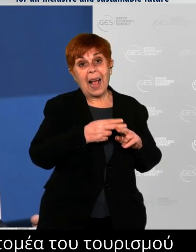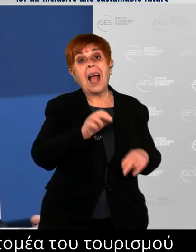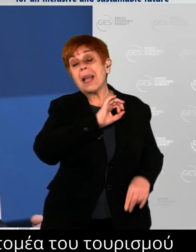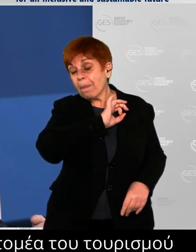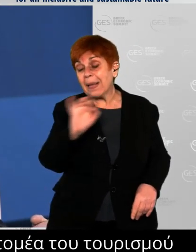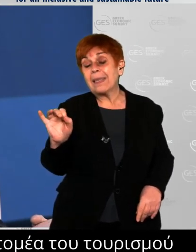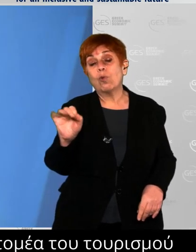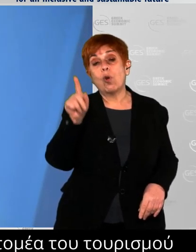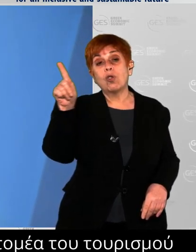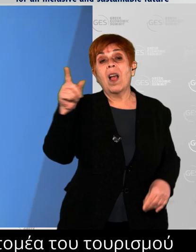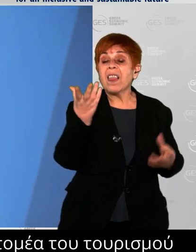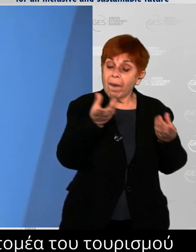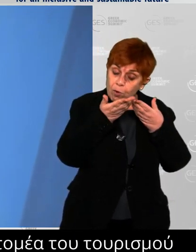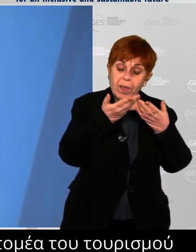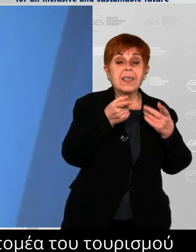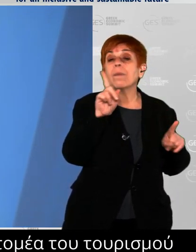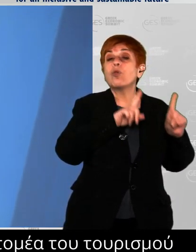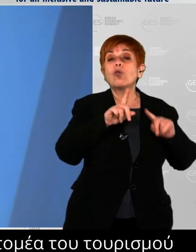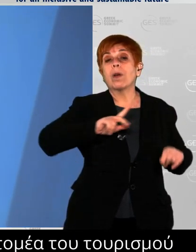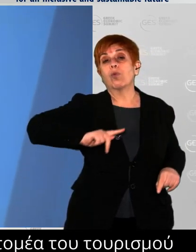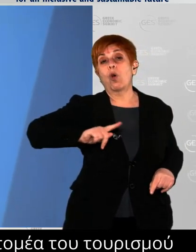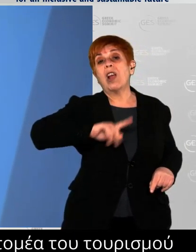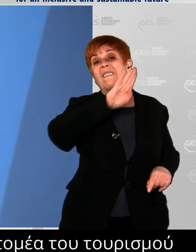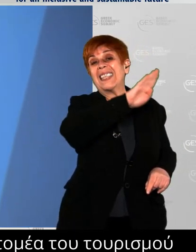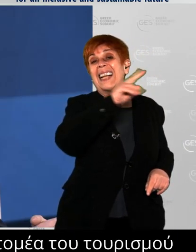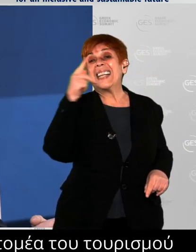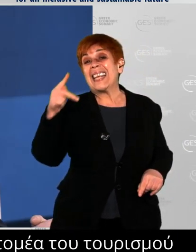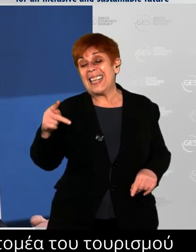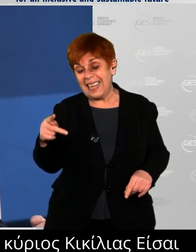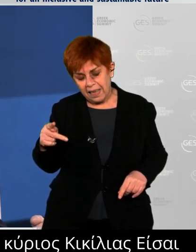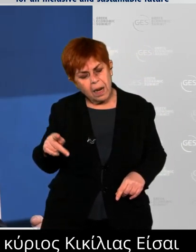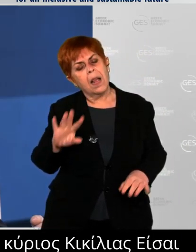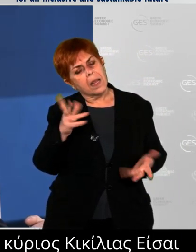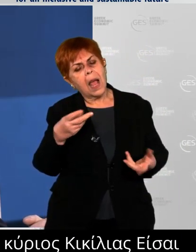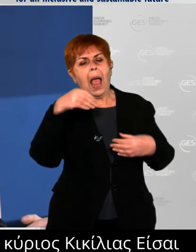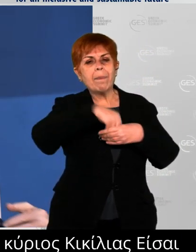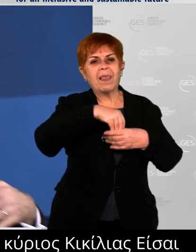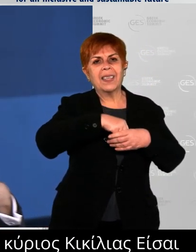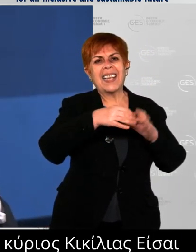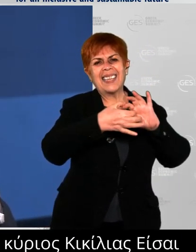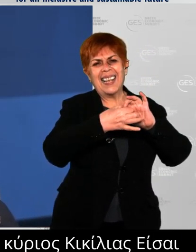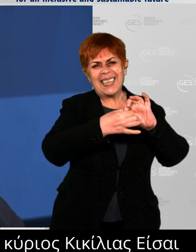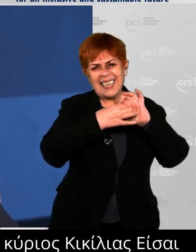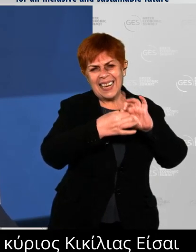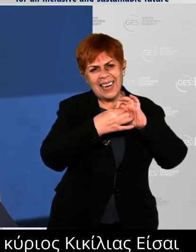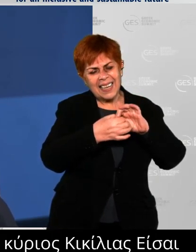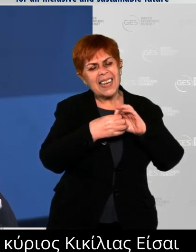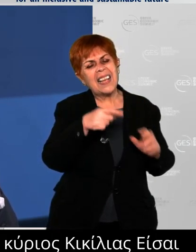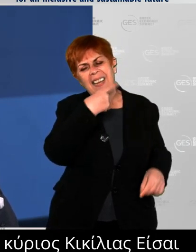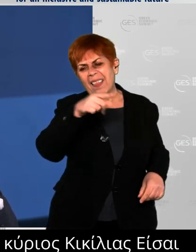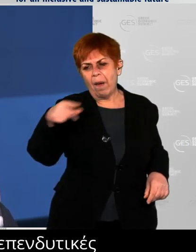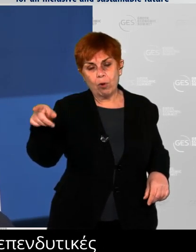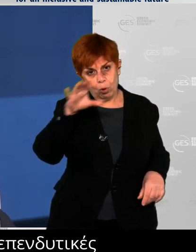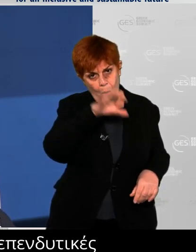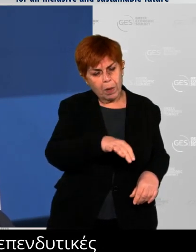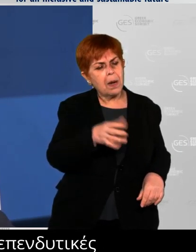investment relationship, including for things like clinical trials, where Greece clearly has the